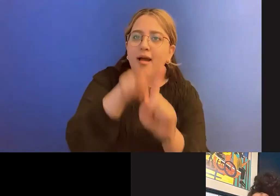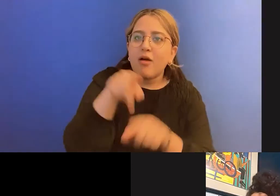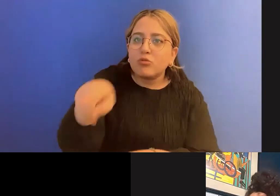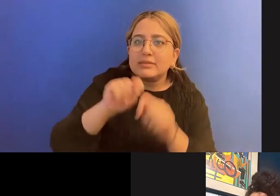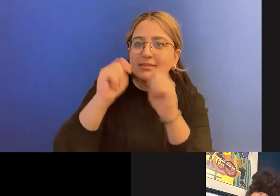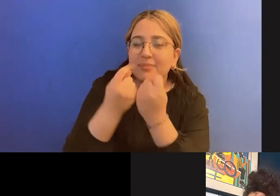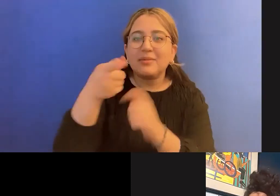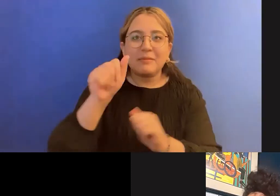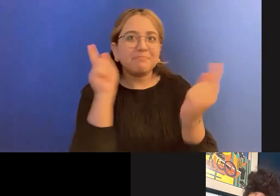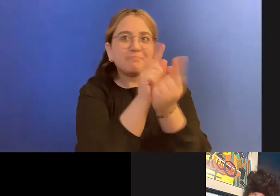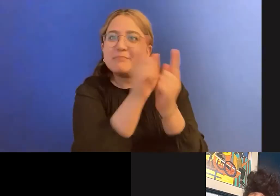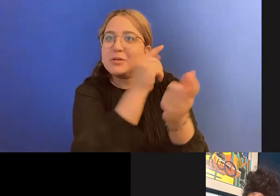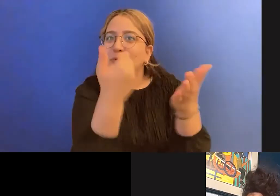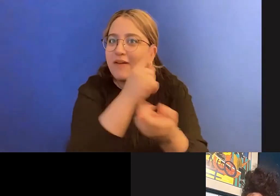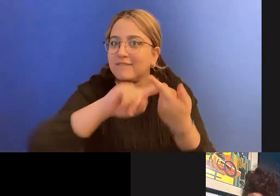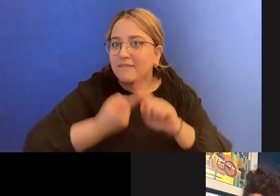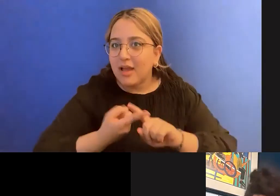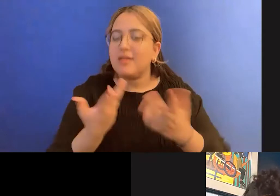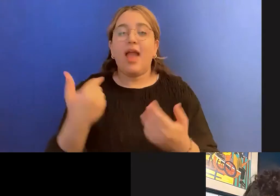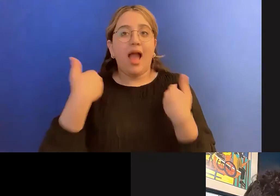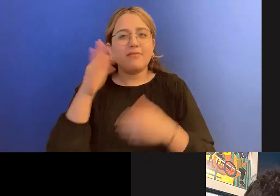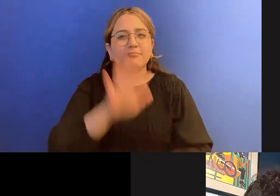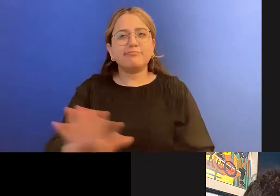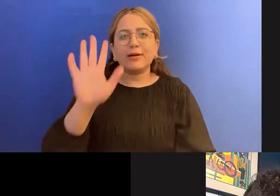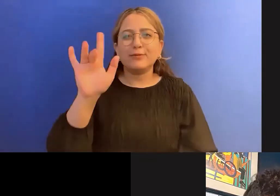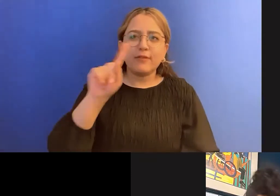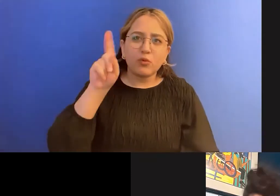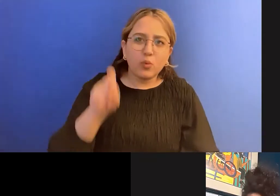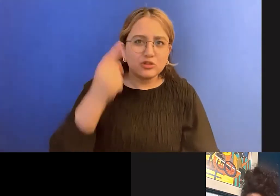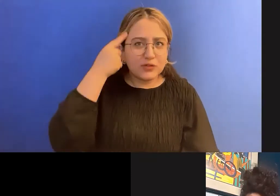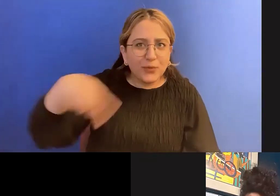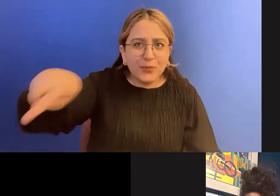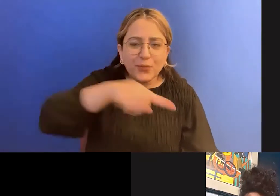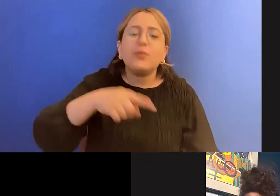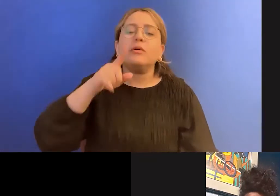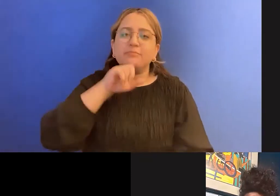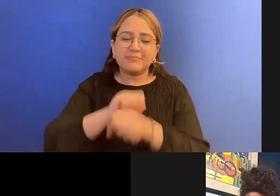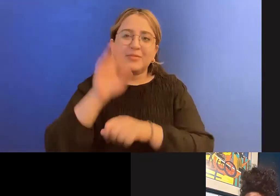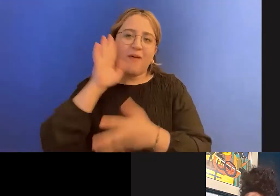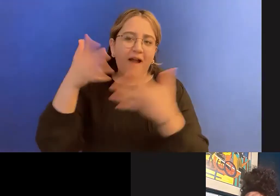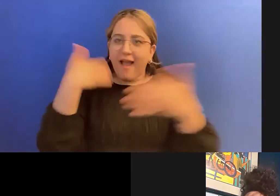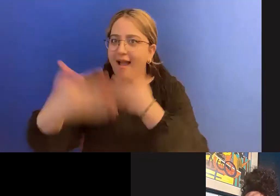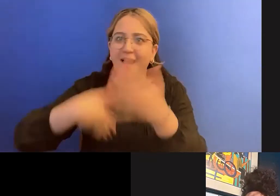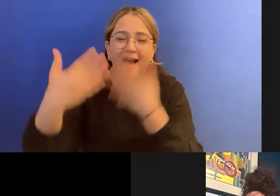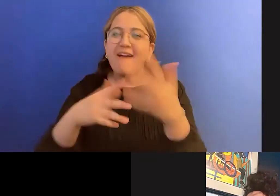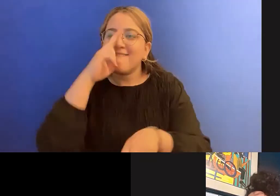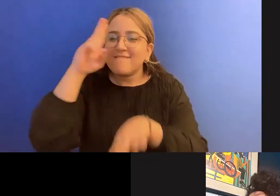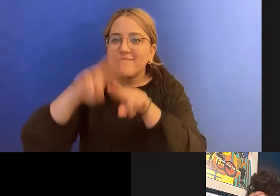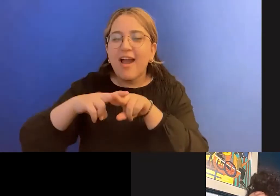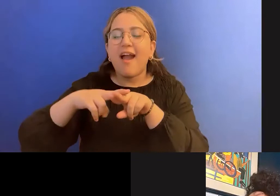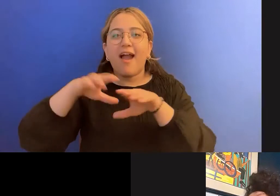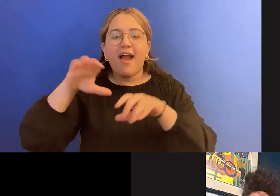And we've got about 25 questions for you that'll take you through a bunch of really fun fat activism history.